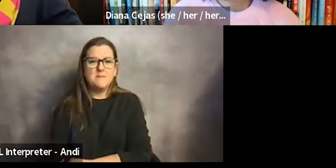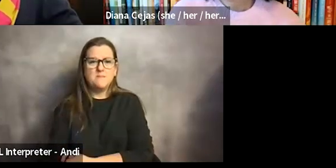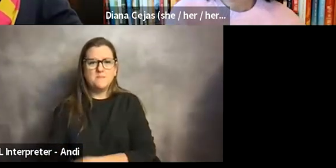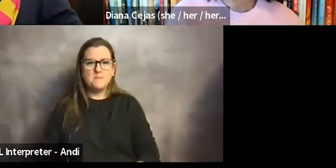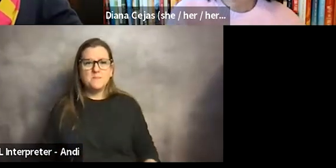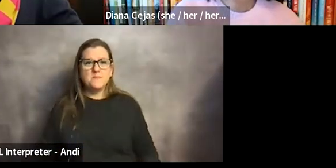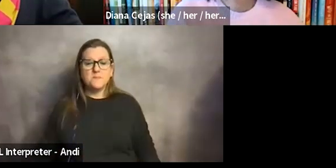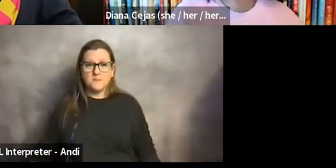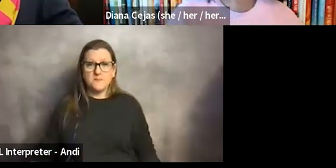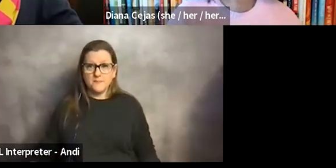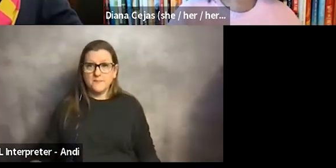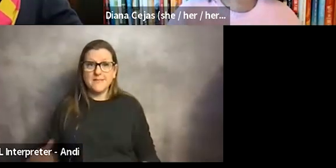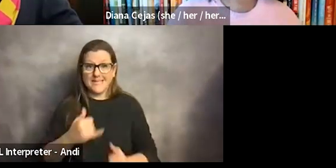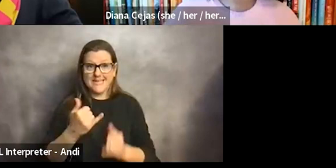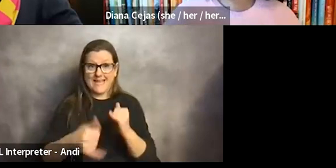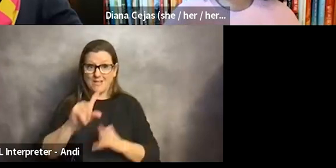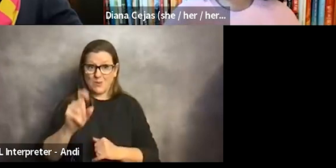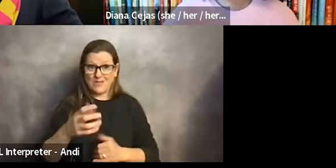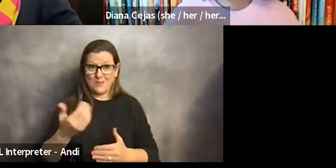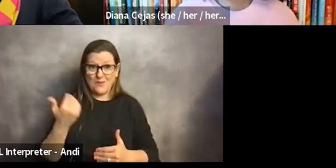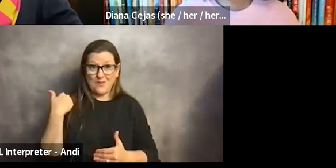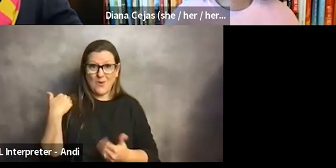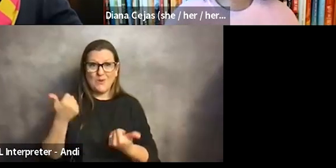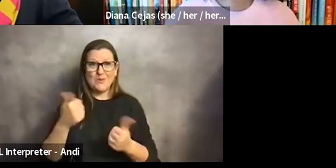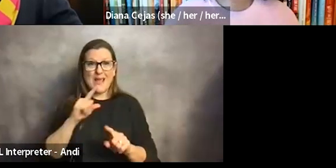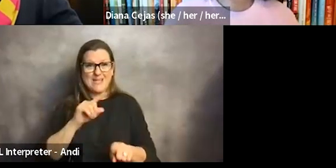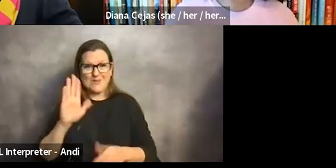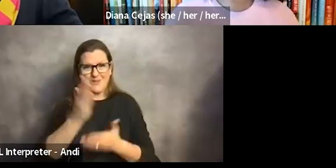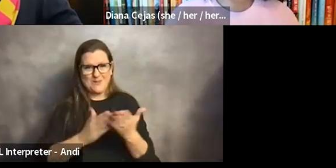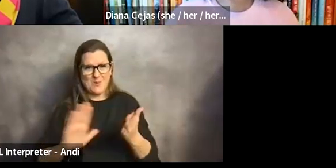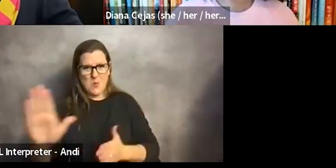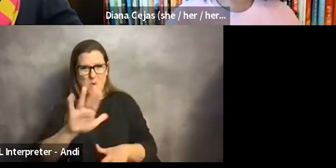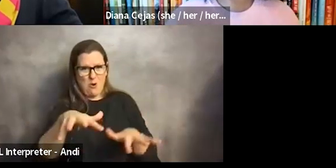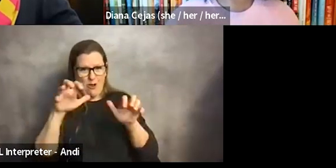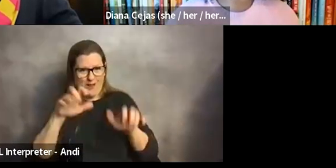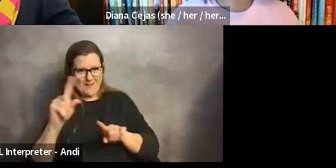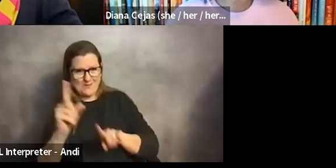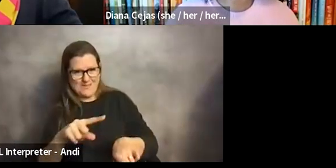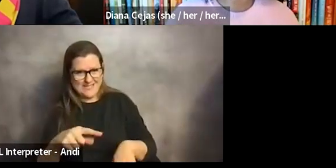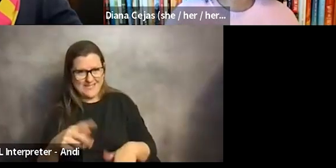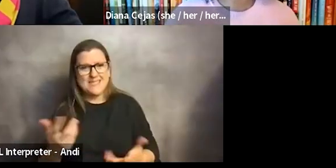And our last question before we try to answer some of your questions is,